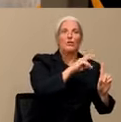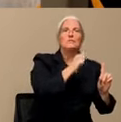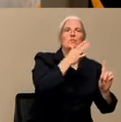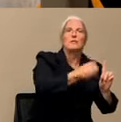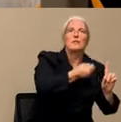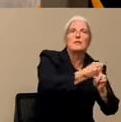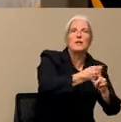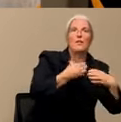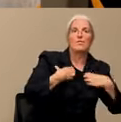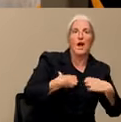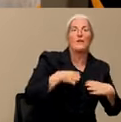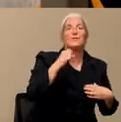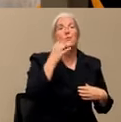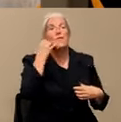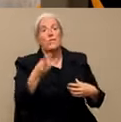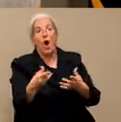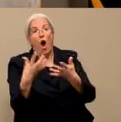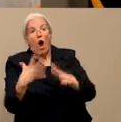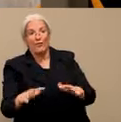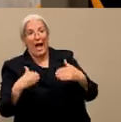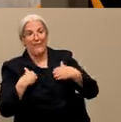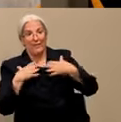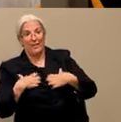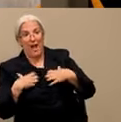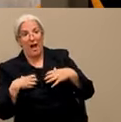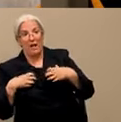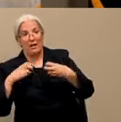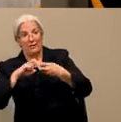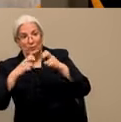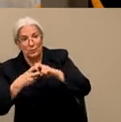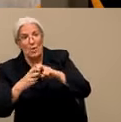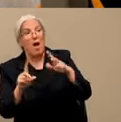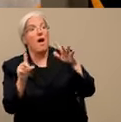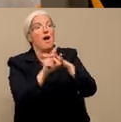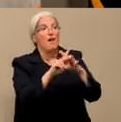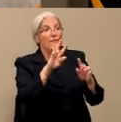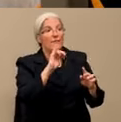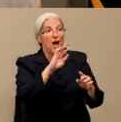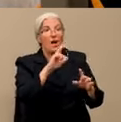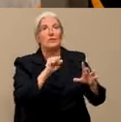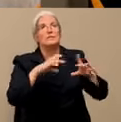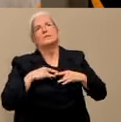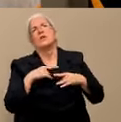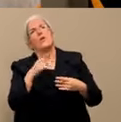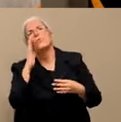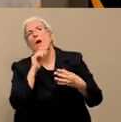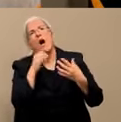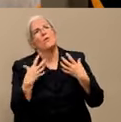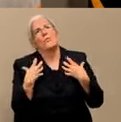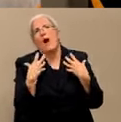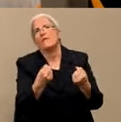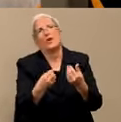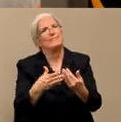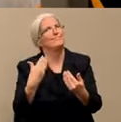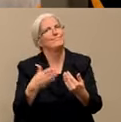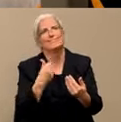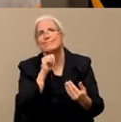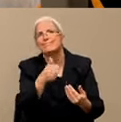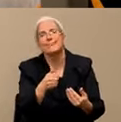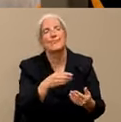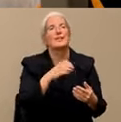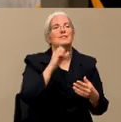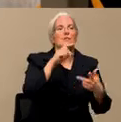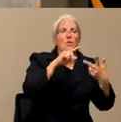well. People with heart disease and diabetes, and people with immune systems, immune systems as well.